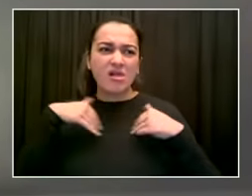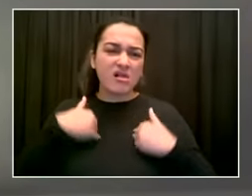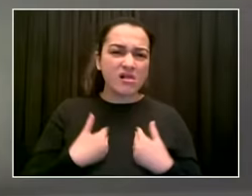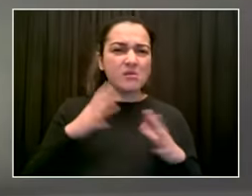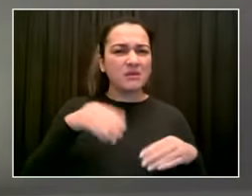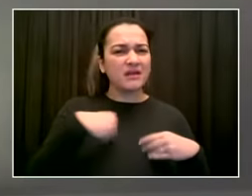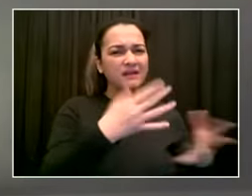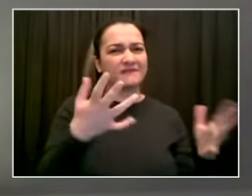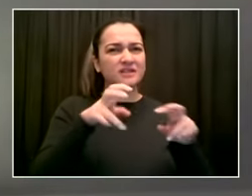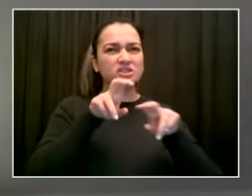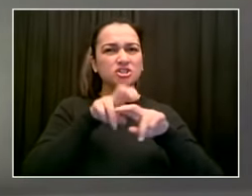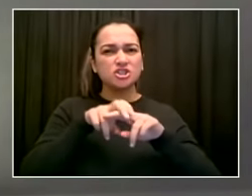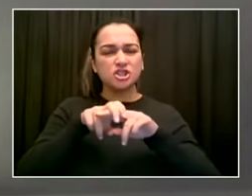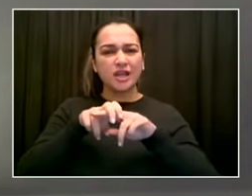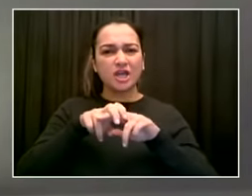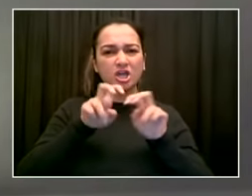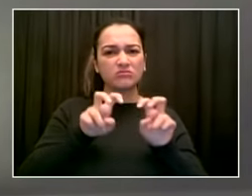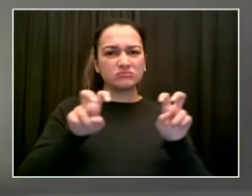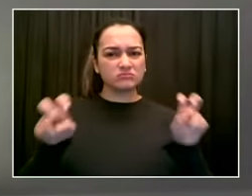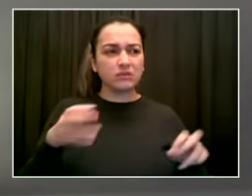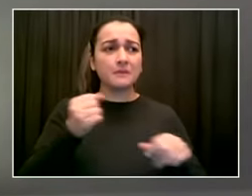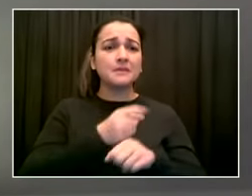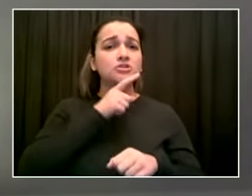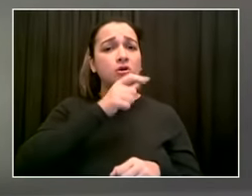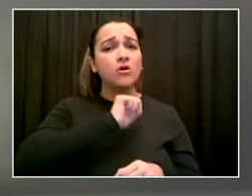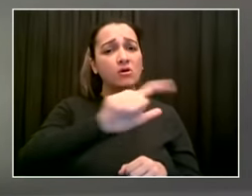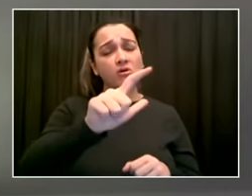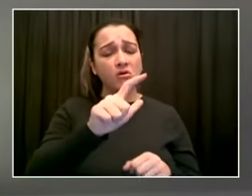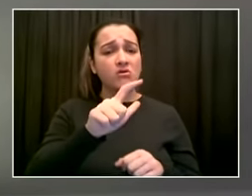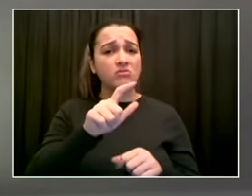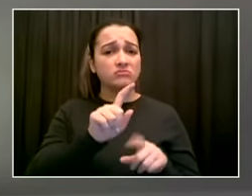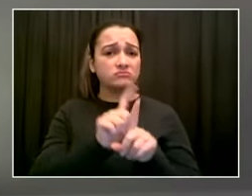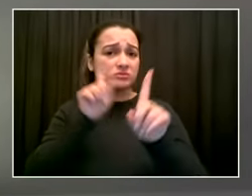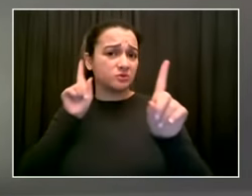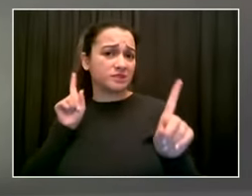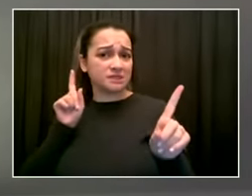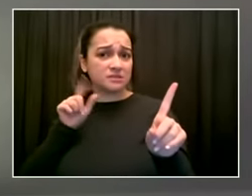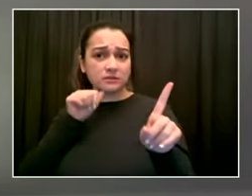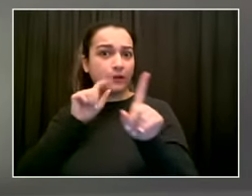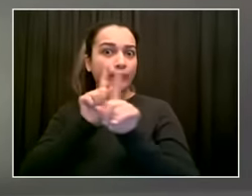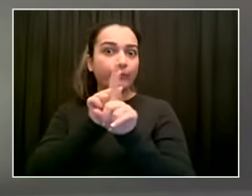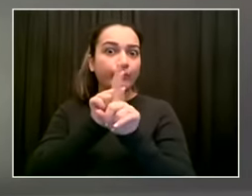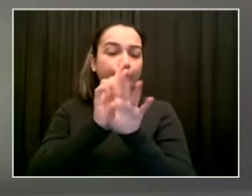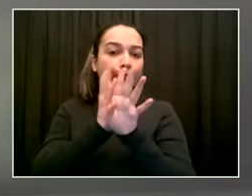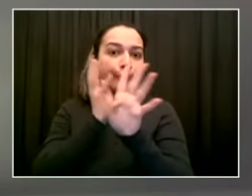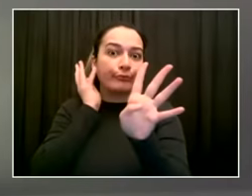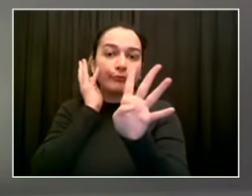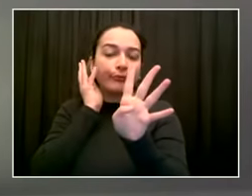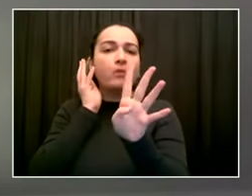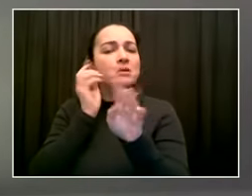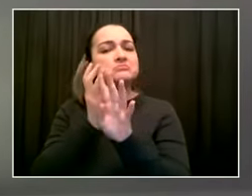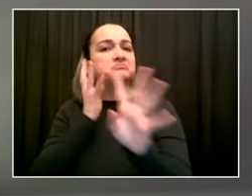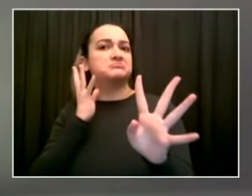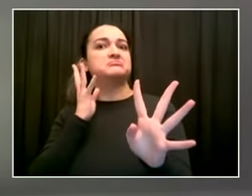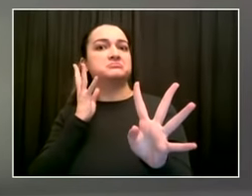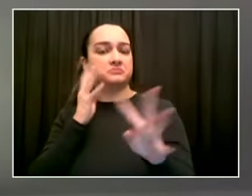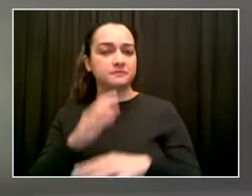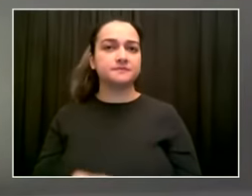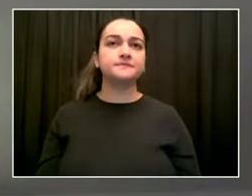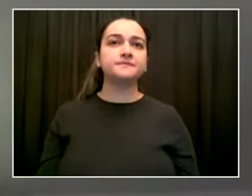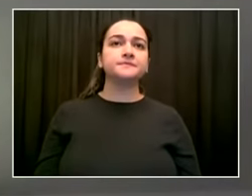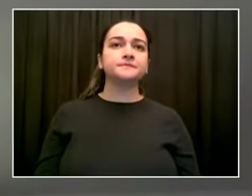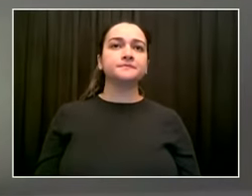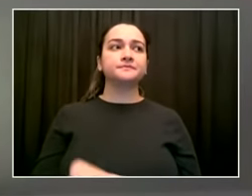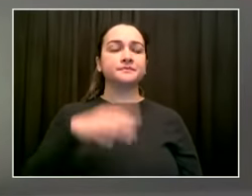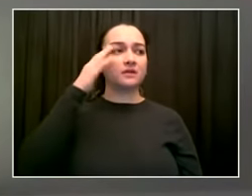to COVID while waiting for a vaccine. And I look forward. We believe that we're going to receive our Johnson & Johnson